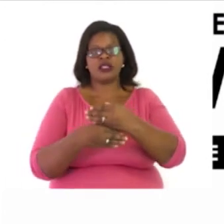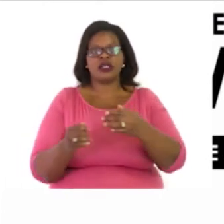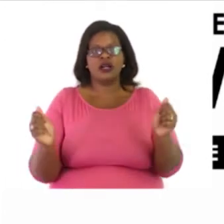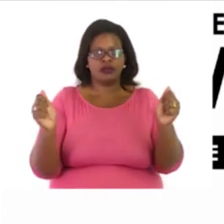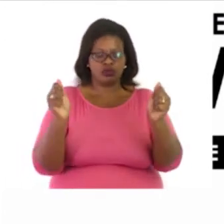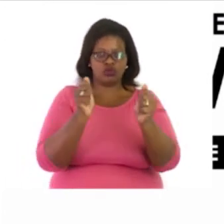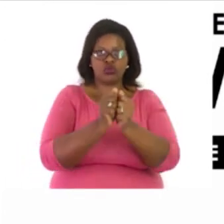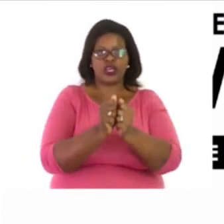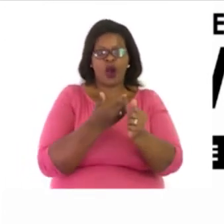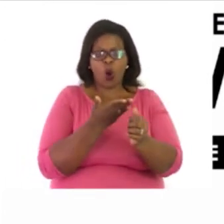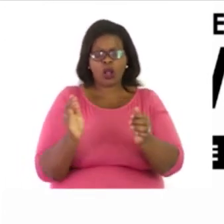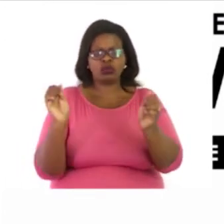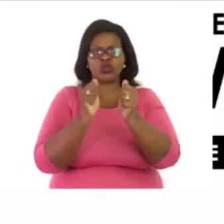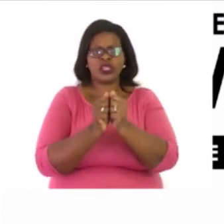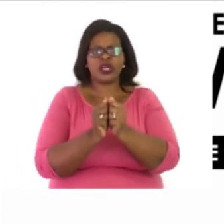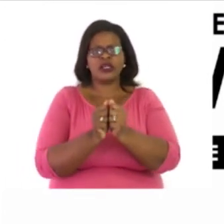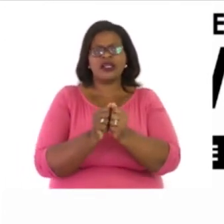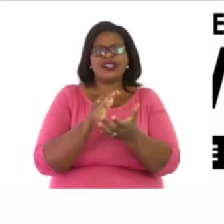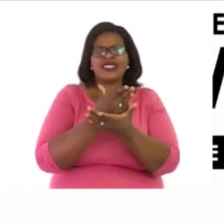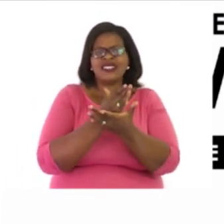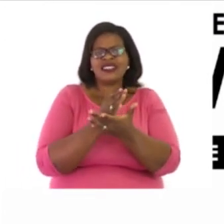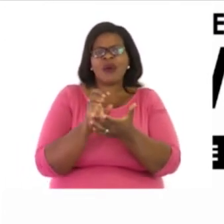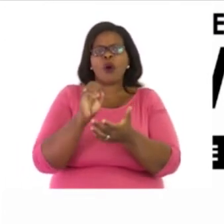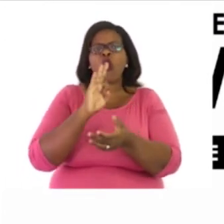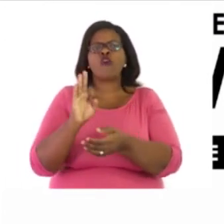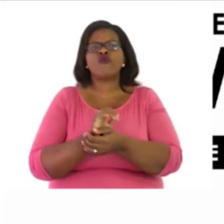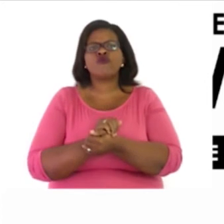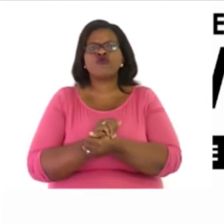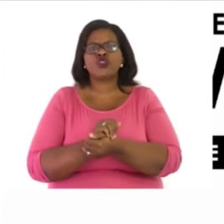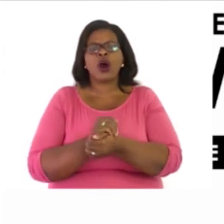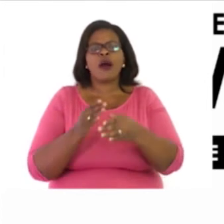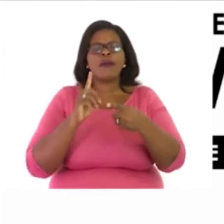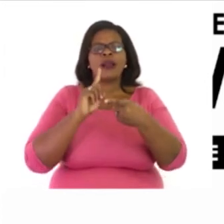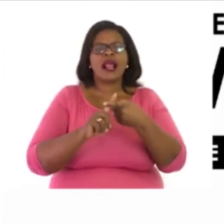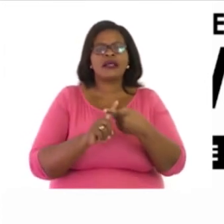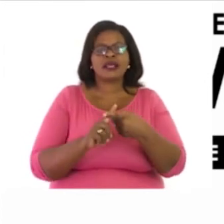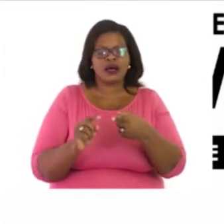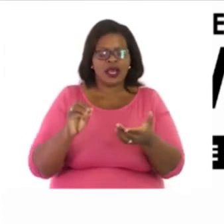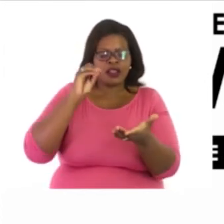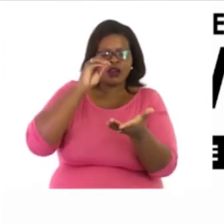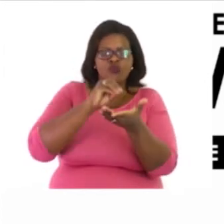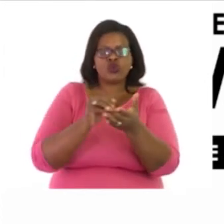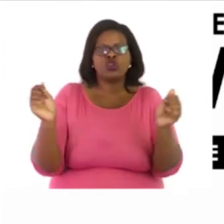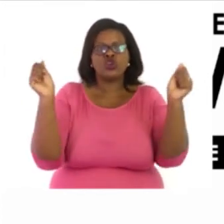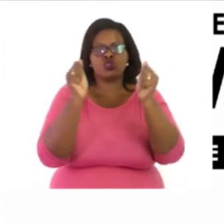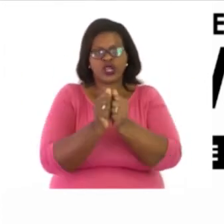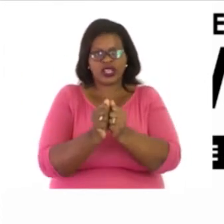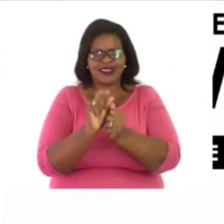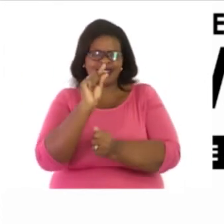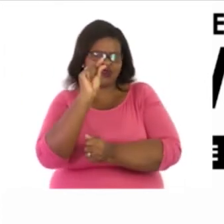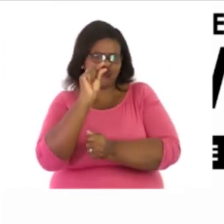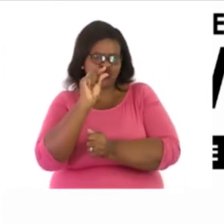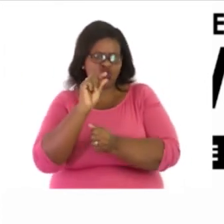sum of, plus, put together. And these are just a few of the